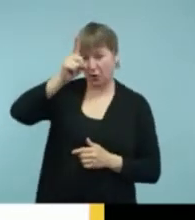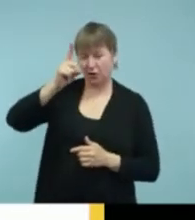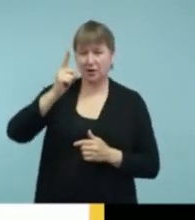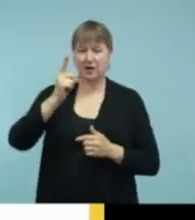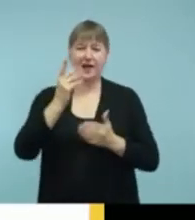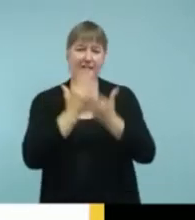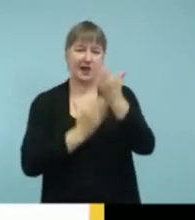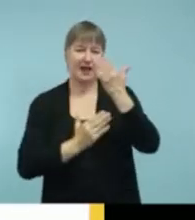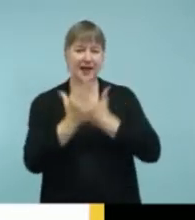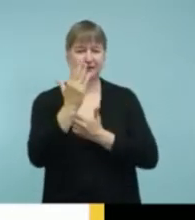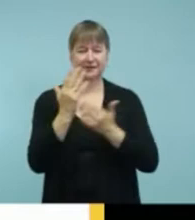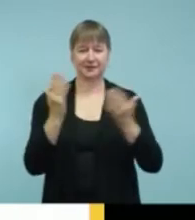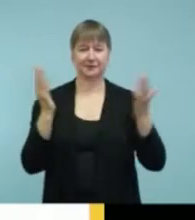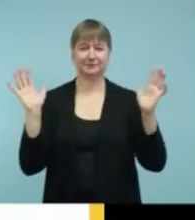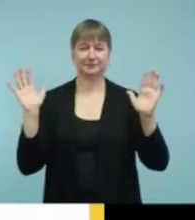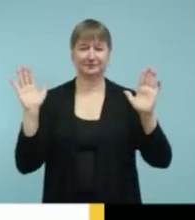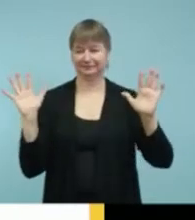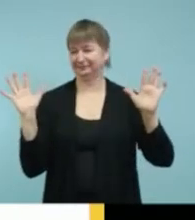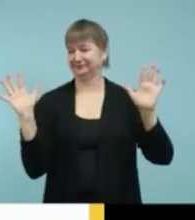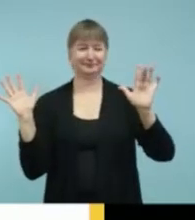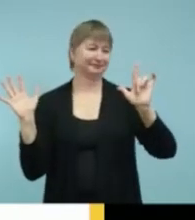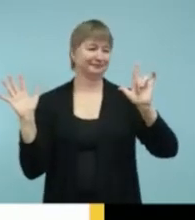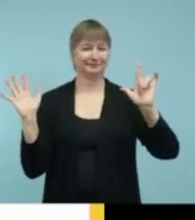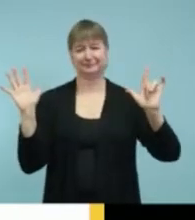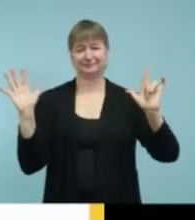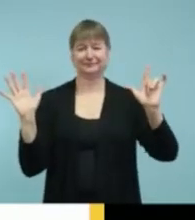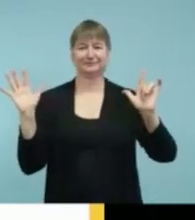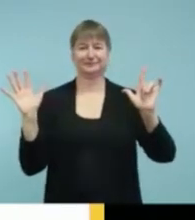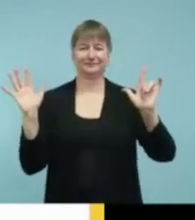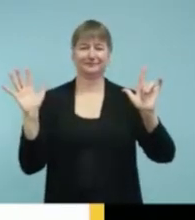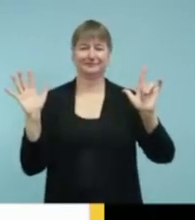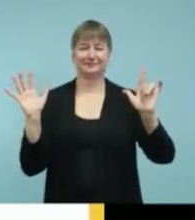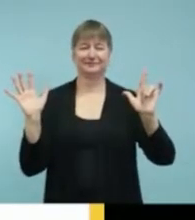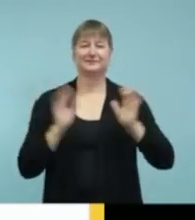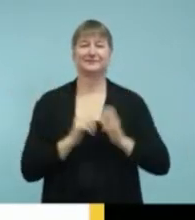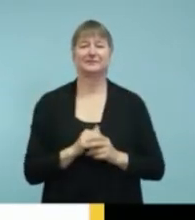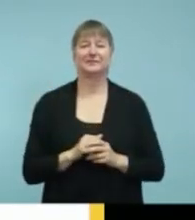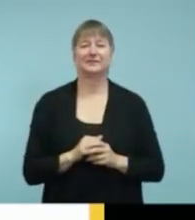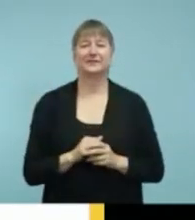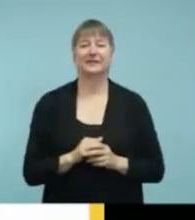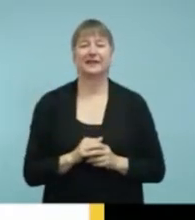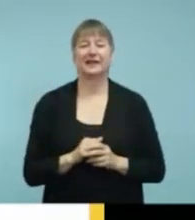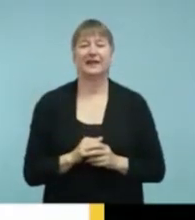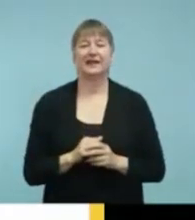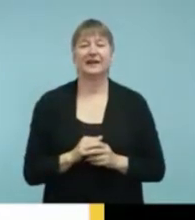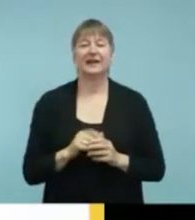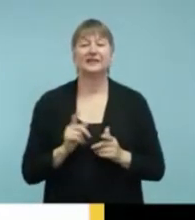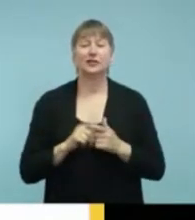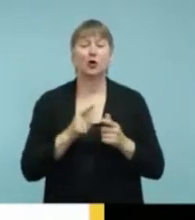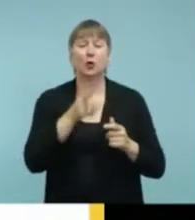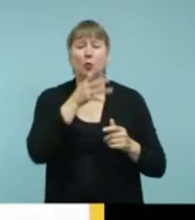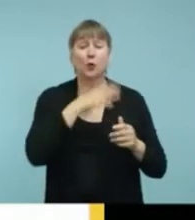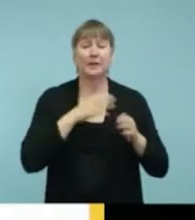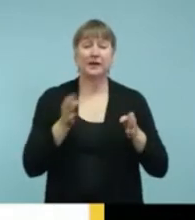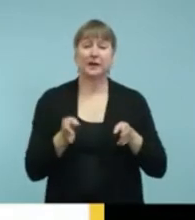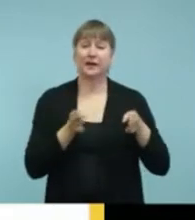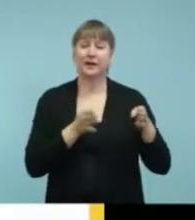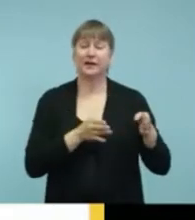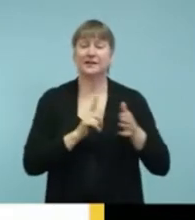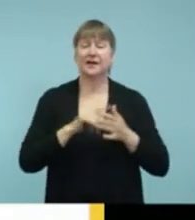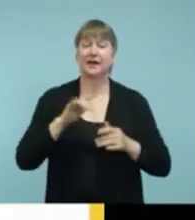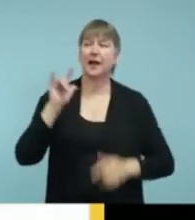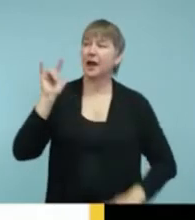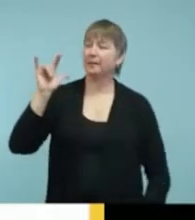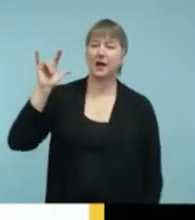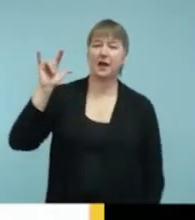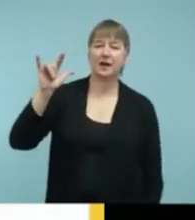on the screen. So, um, you see the two screenshots on the left is a woman. She's signing airplane. And what I like about it,